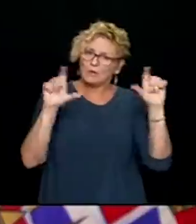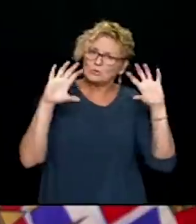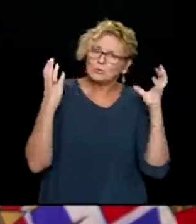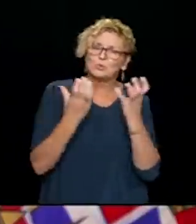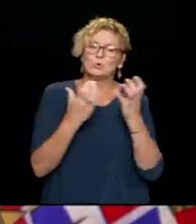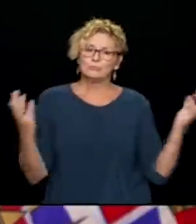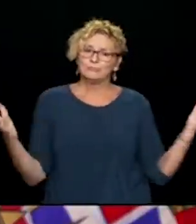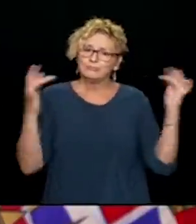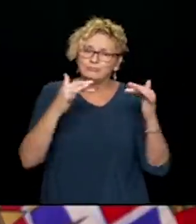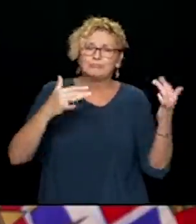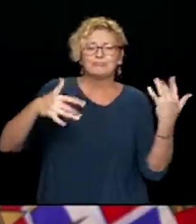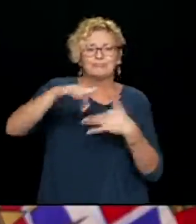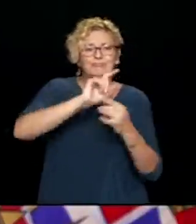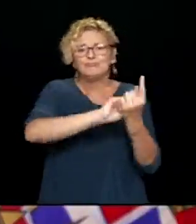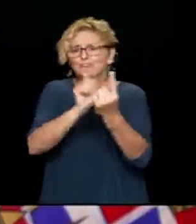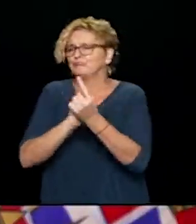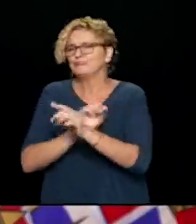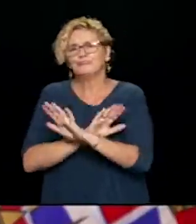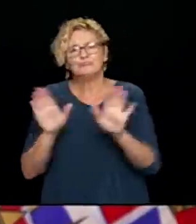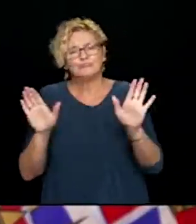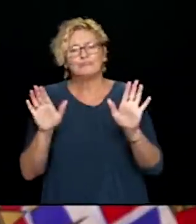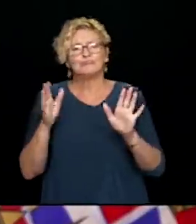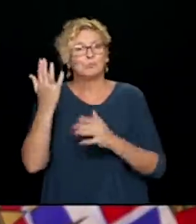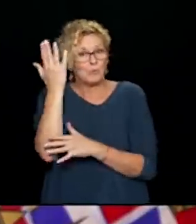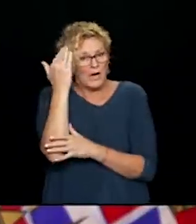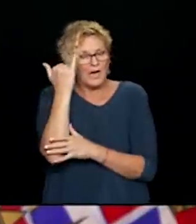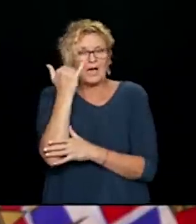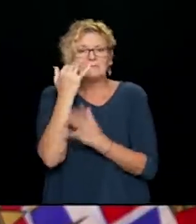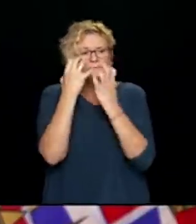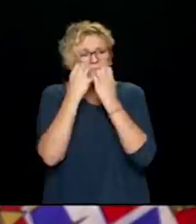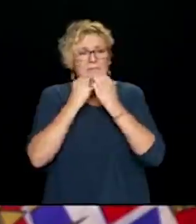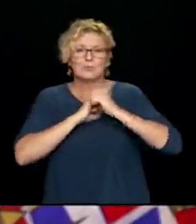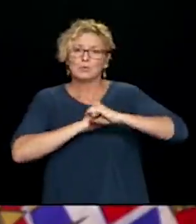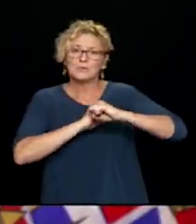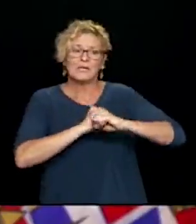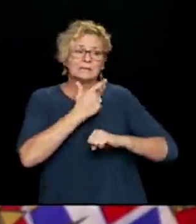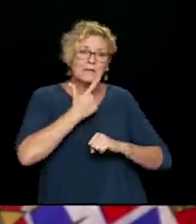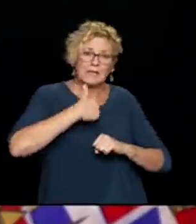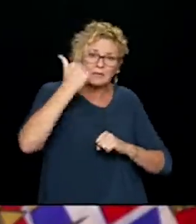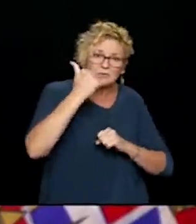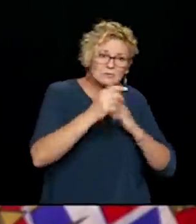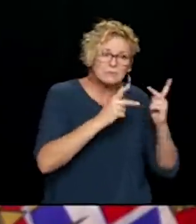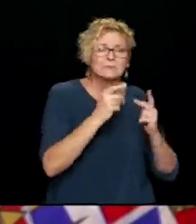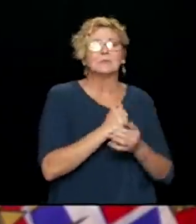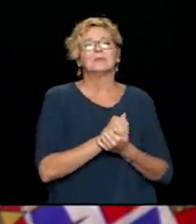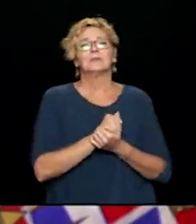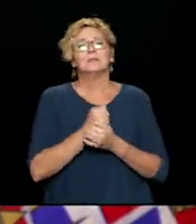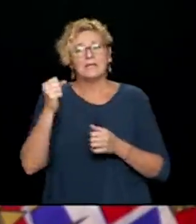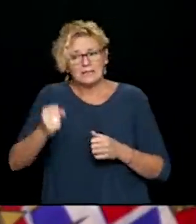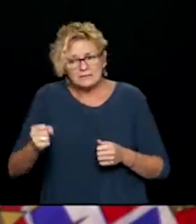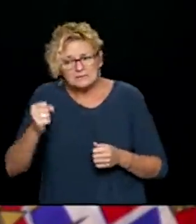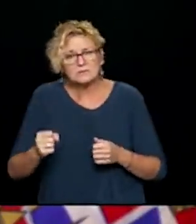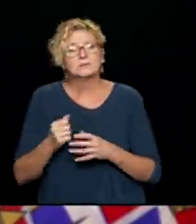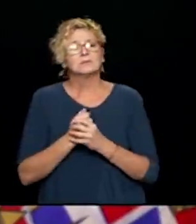those who may be most vulnerable to COVID-19, but include them in ways that are safe. We need to do this to protect